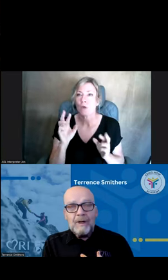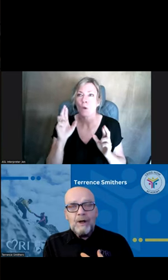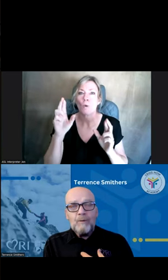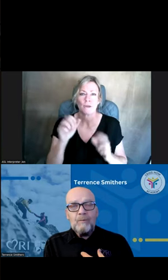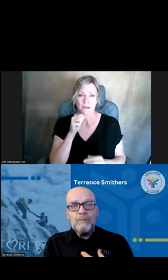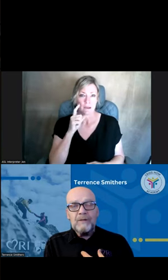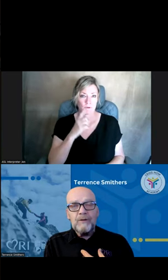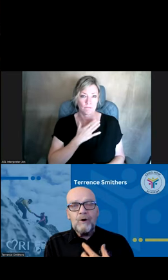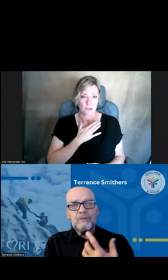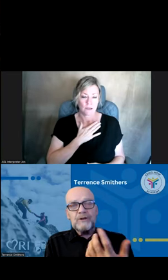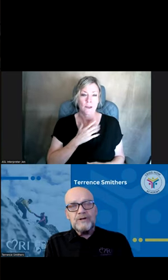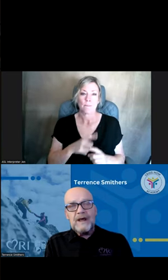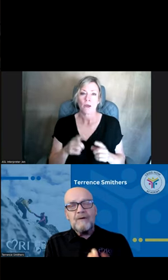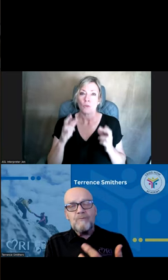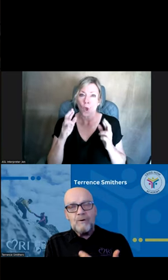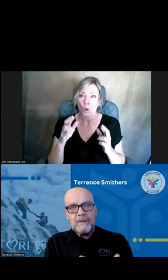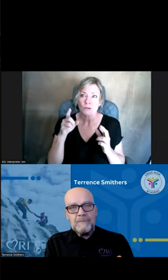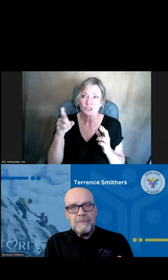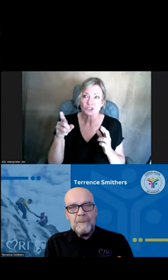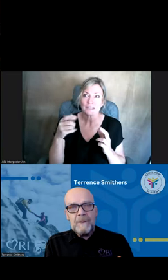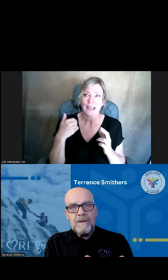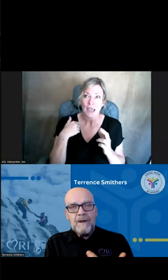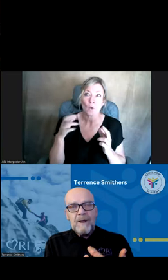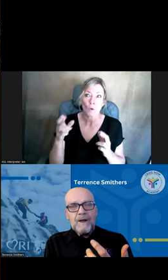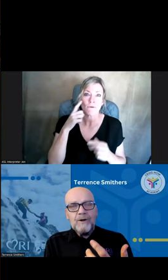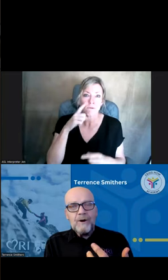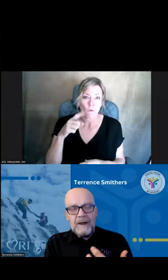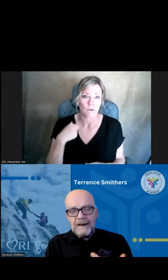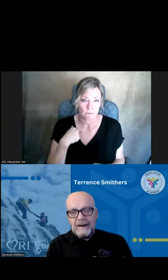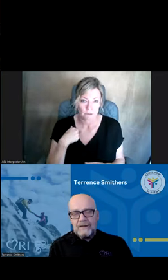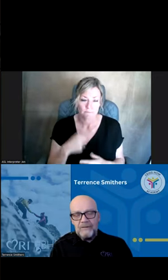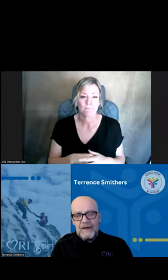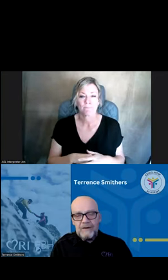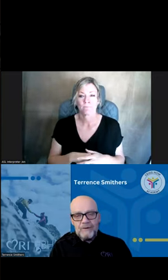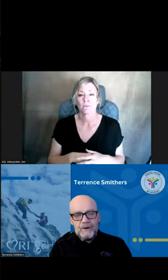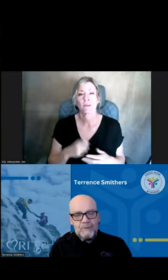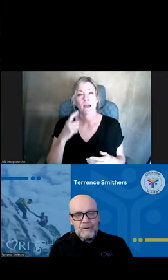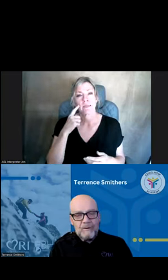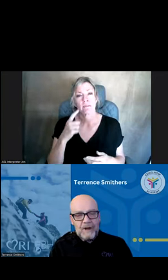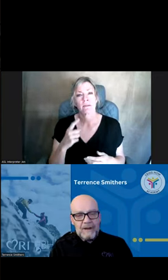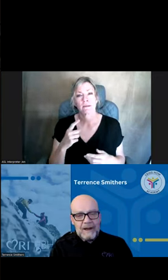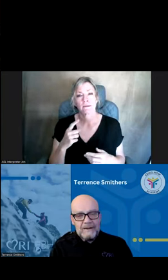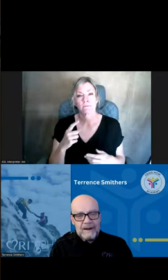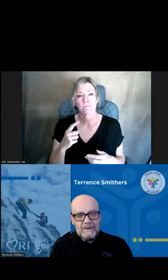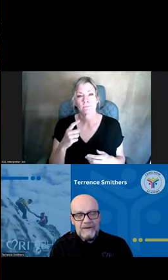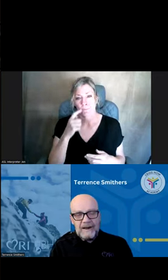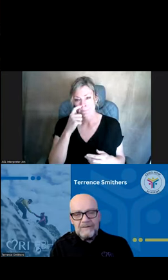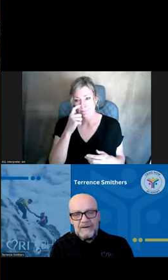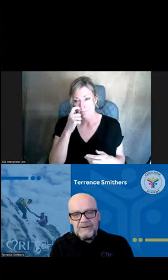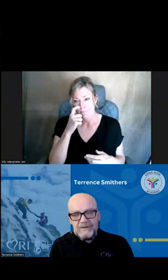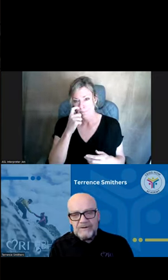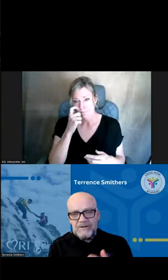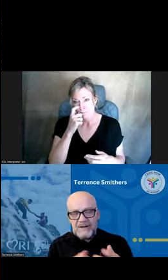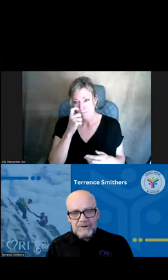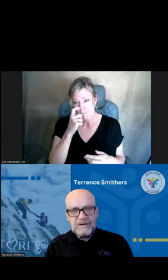but the hope that she had for me. You know, and I think, you know, I had gotten to that